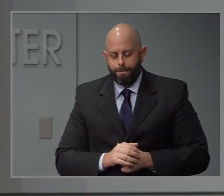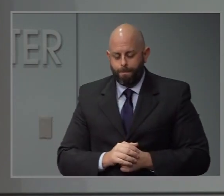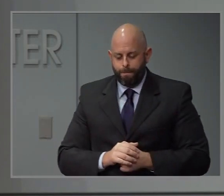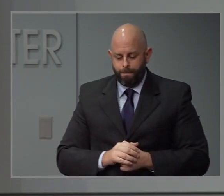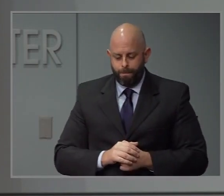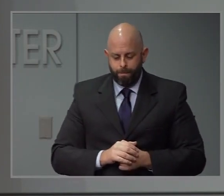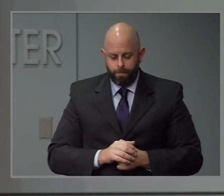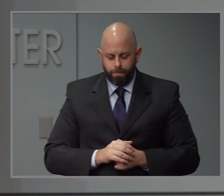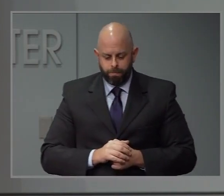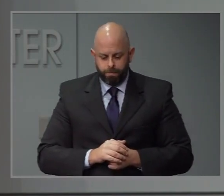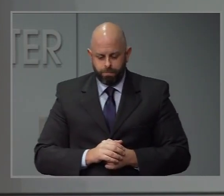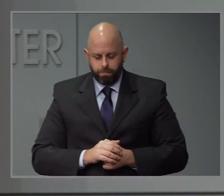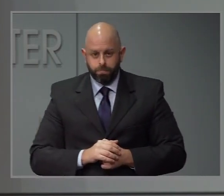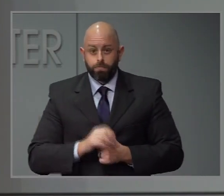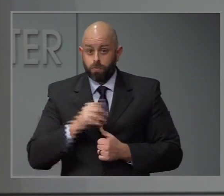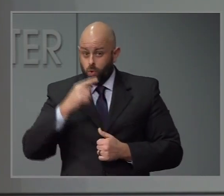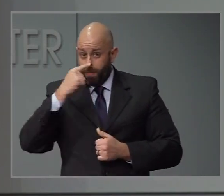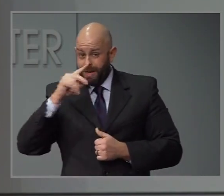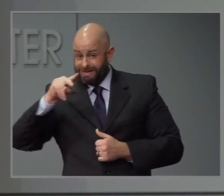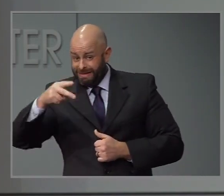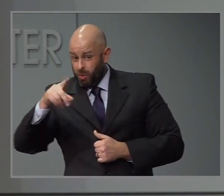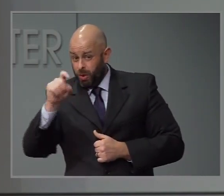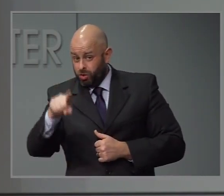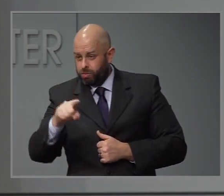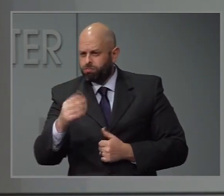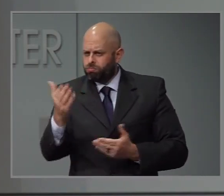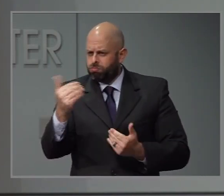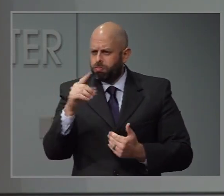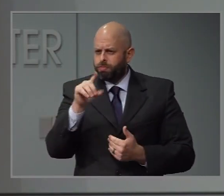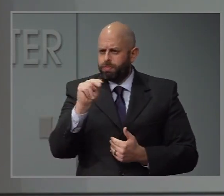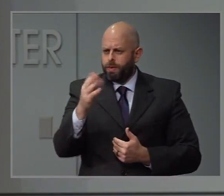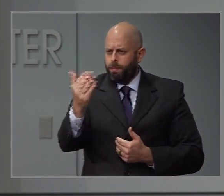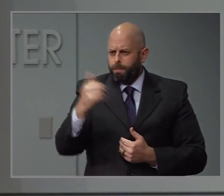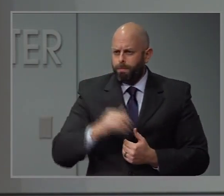Okay. Can I ask a follow-up question? Sure. Go ahead, Dan.